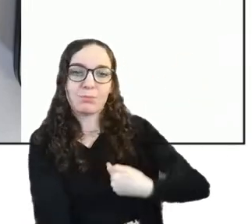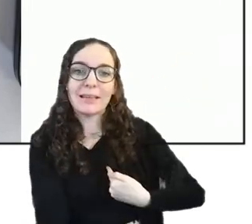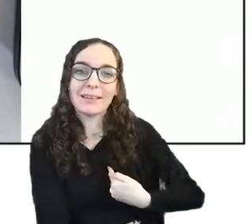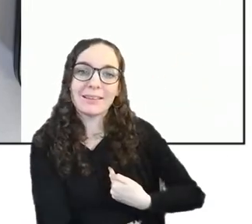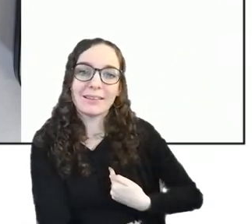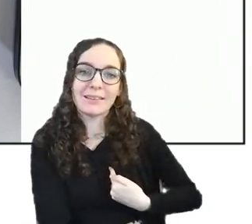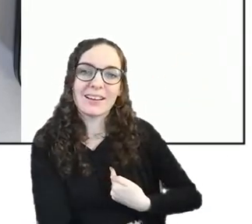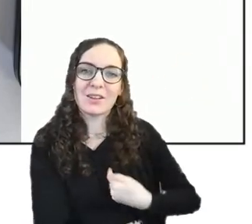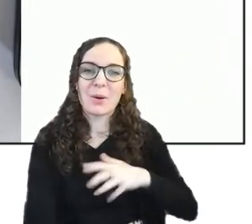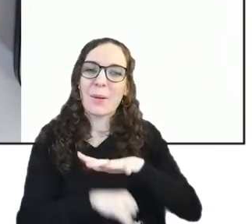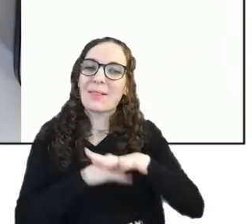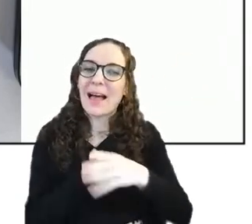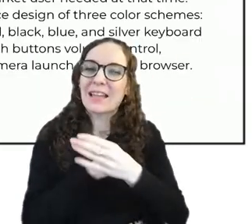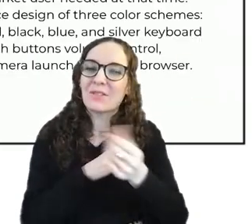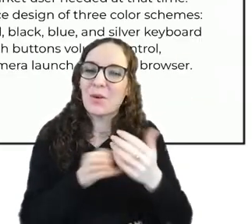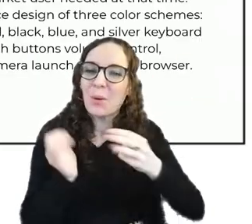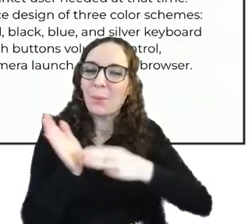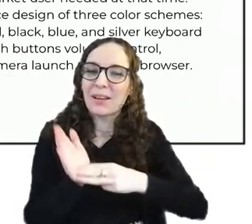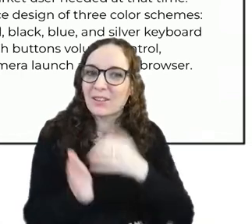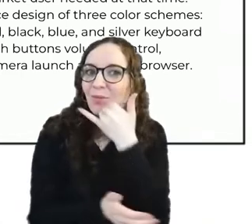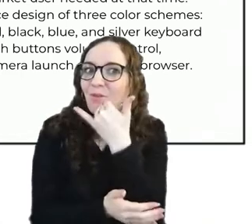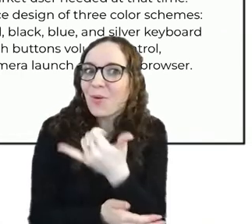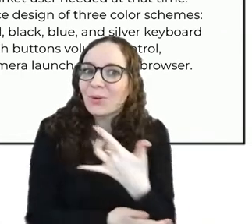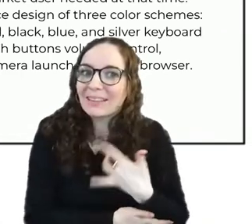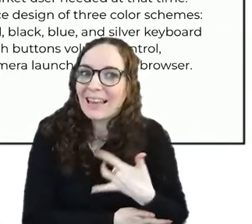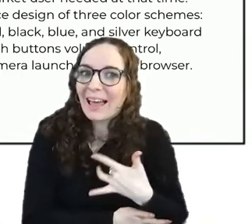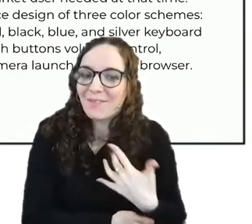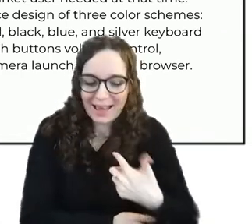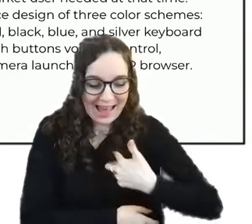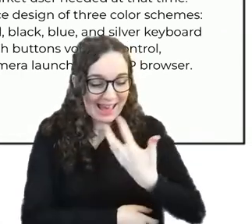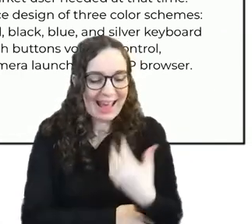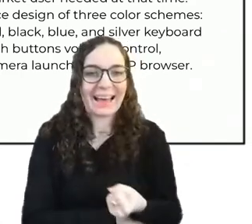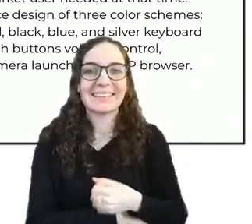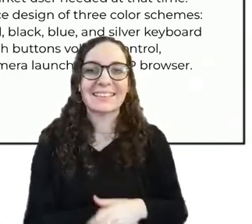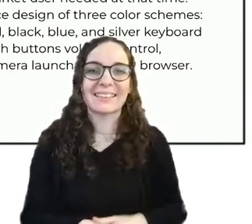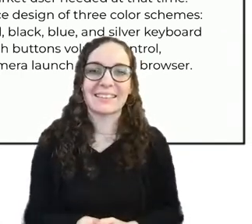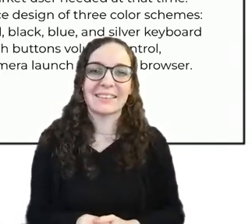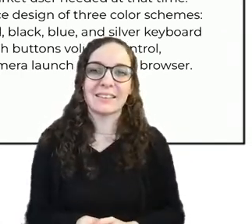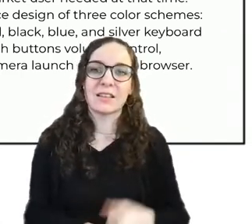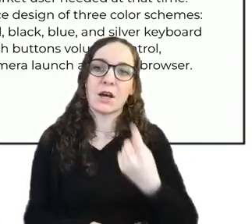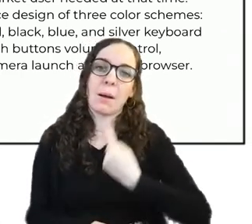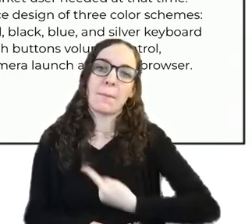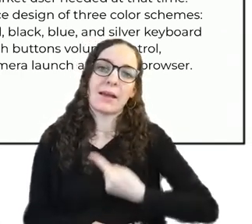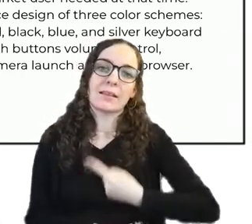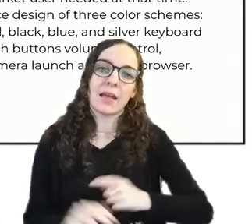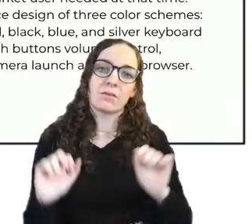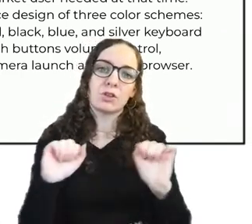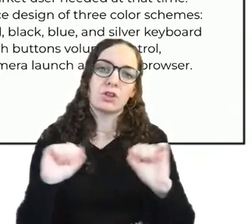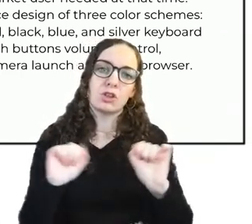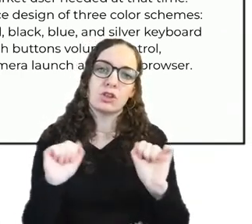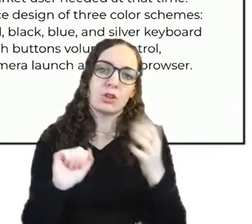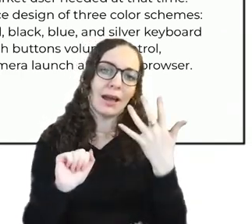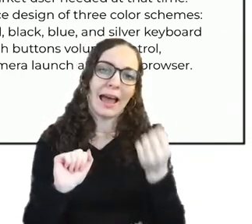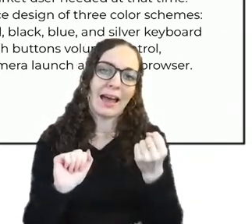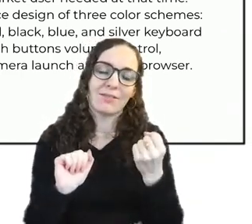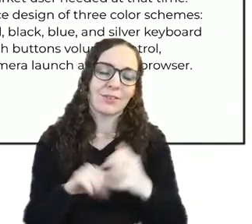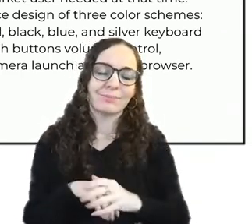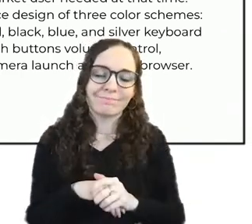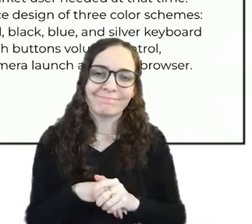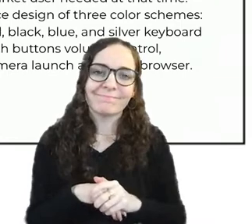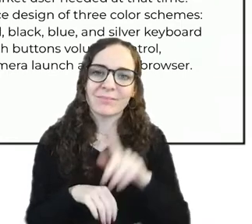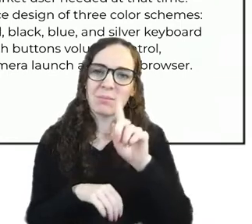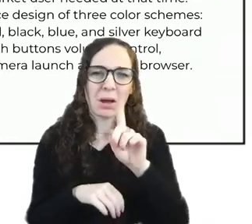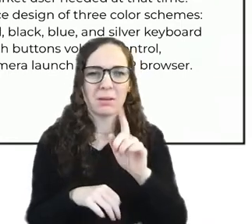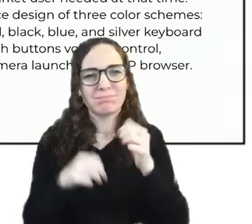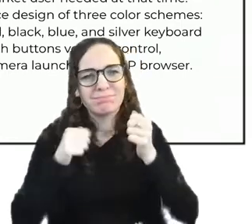months of their lives um i don't actually own this one it's not in my collection but i really remember